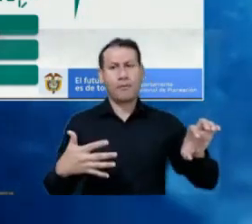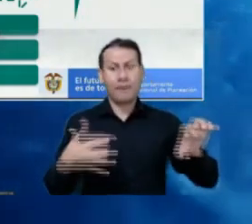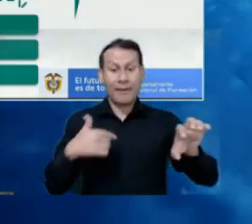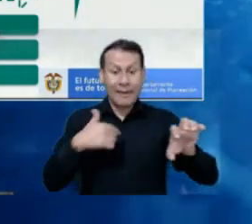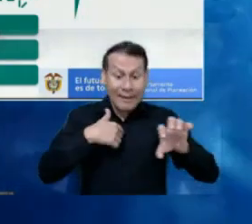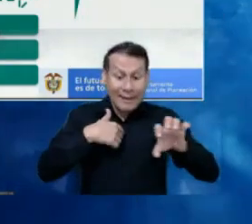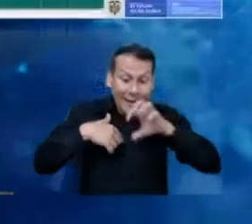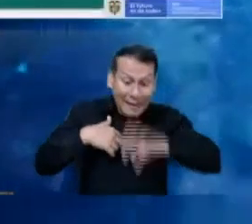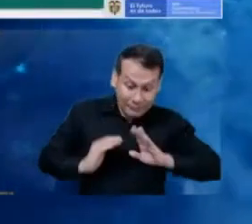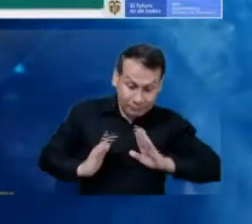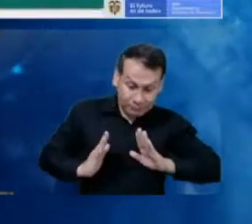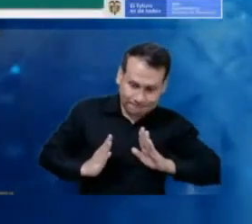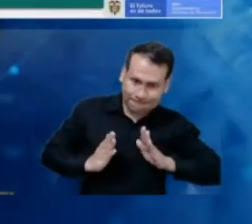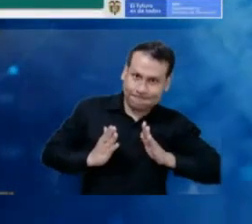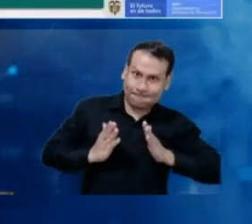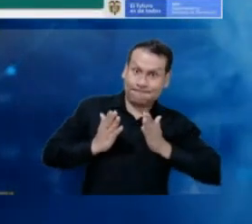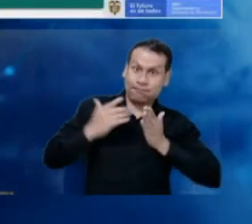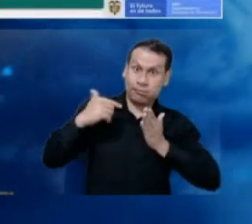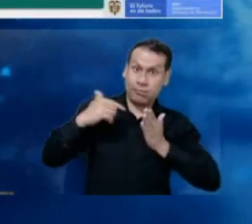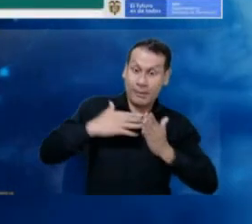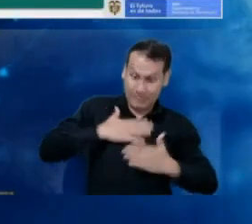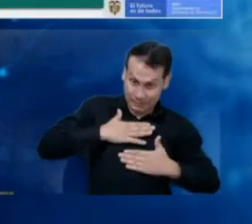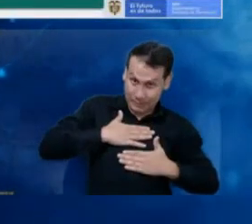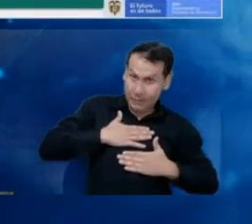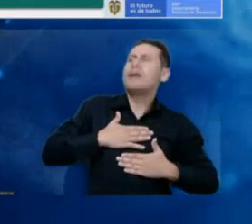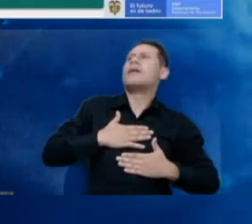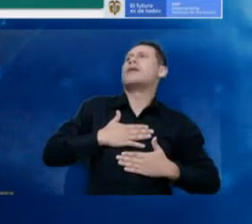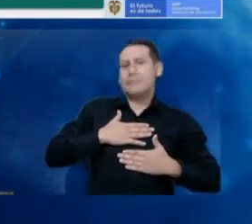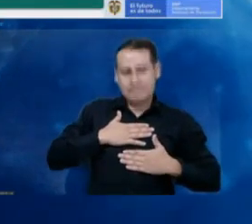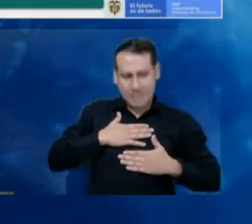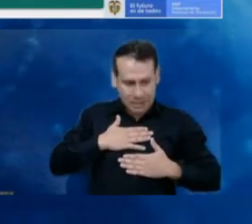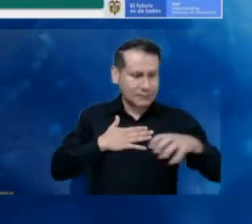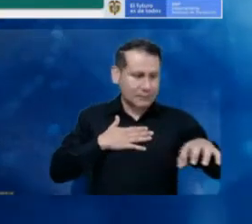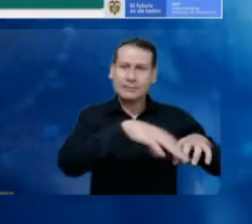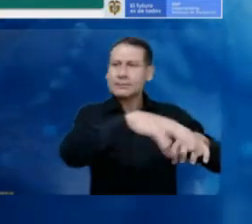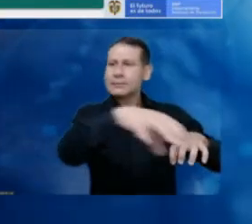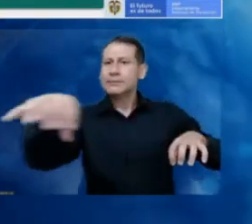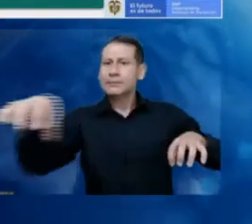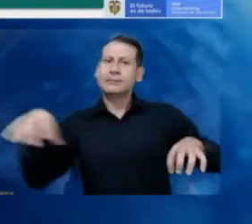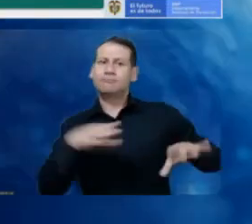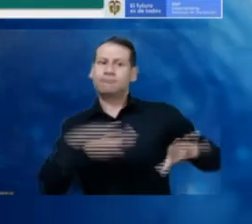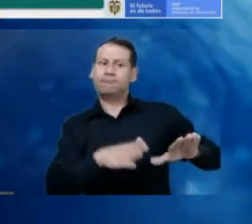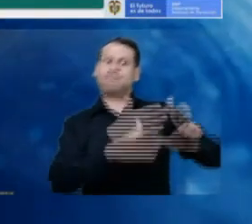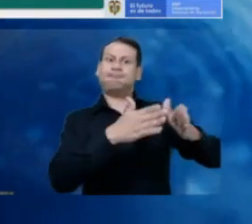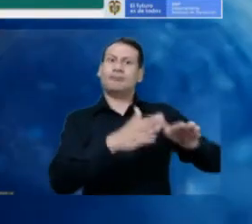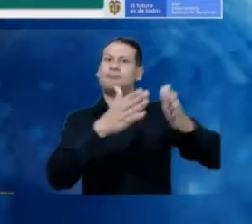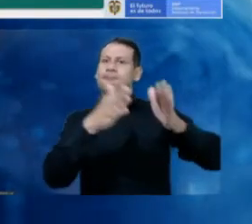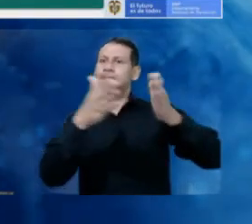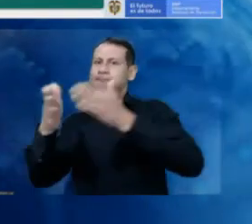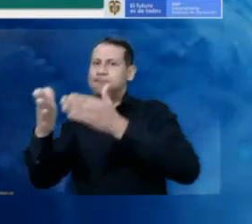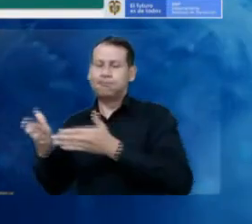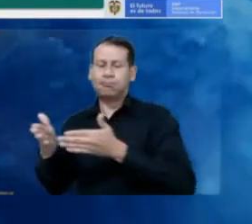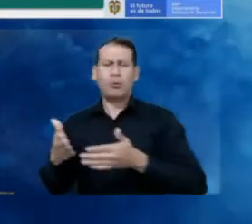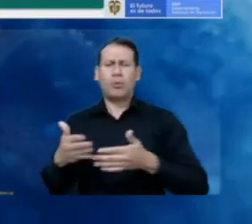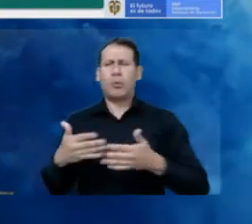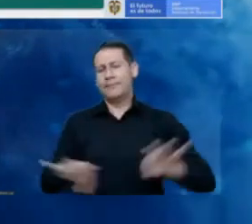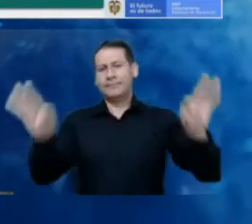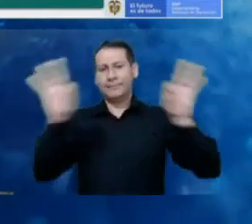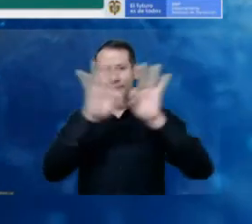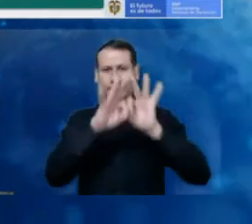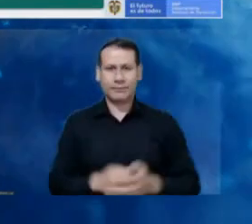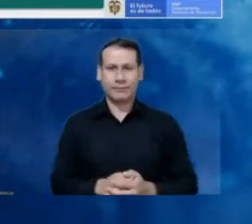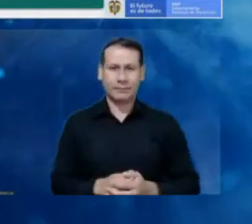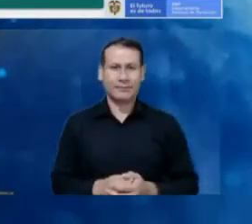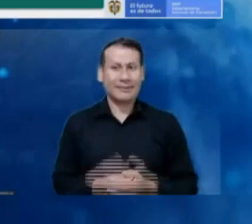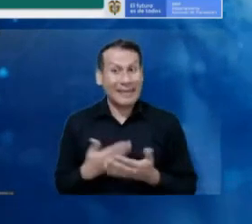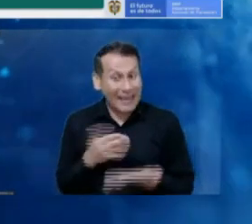evolution of the sector, but the importance this sector has for the rest of the economic sector that conform the overall economy. So, in digital development